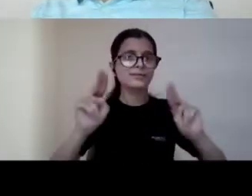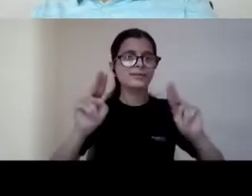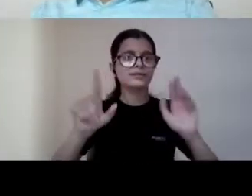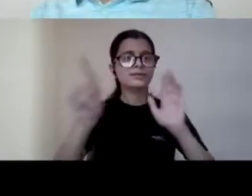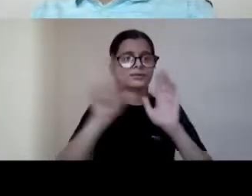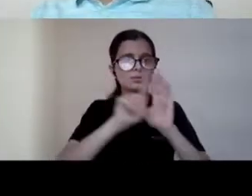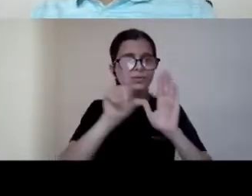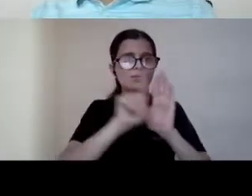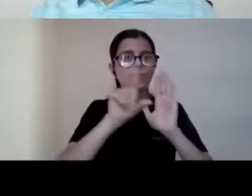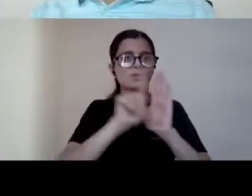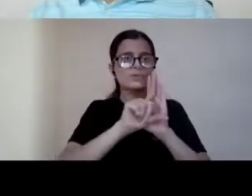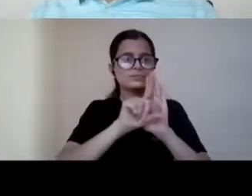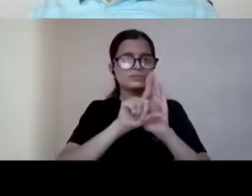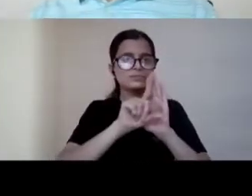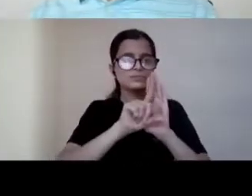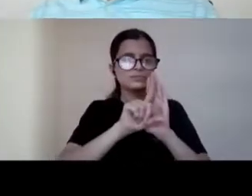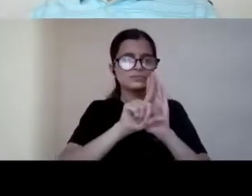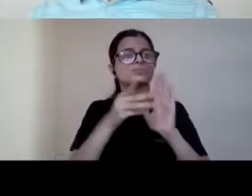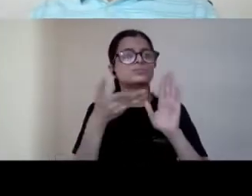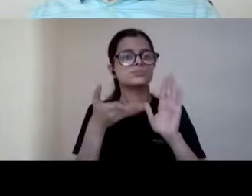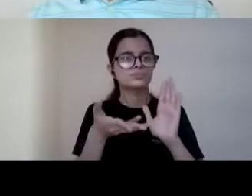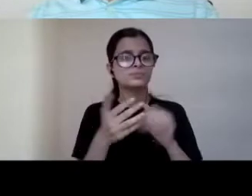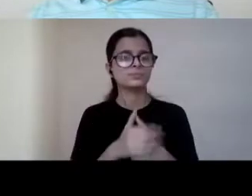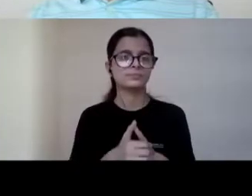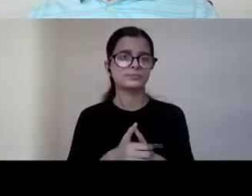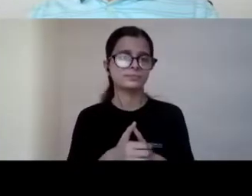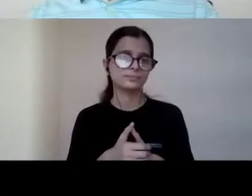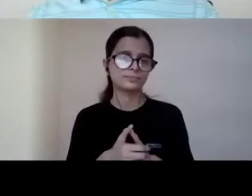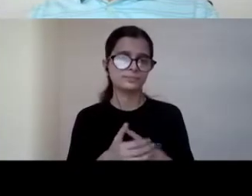laws so to say so